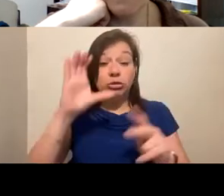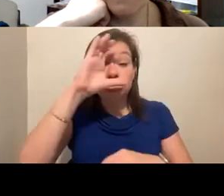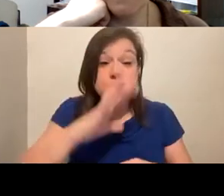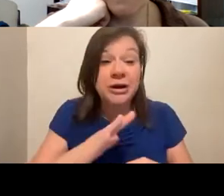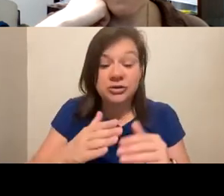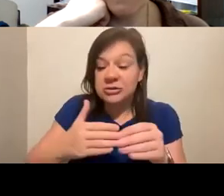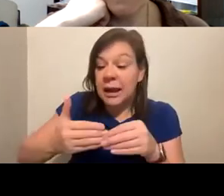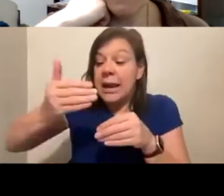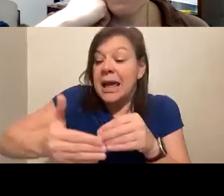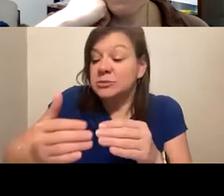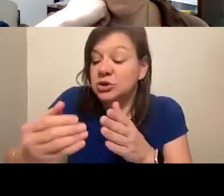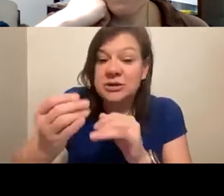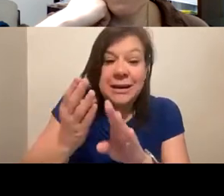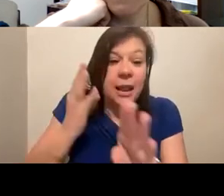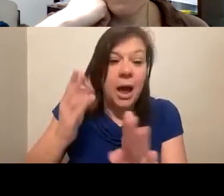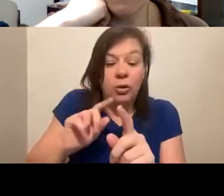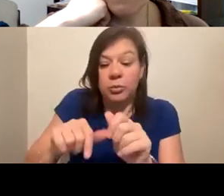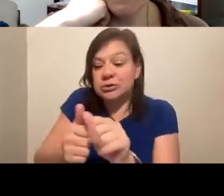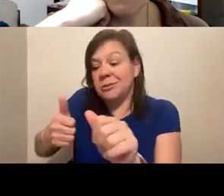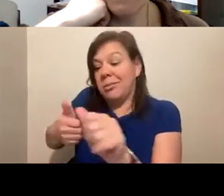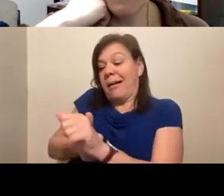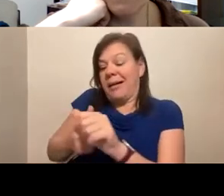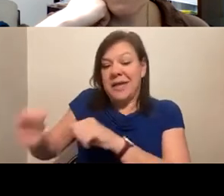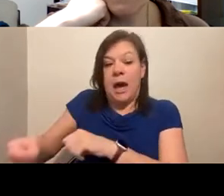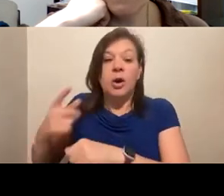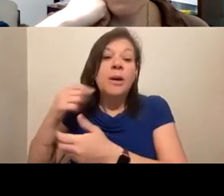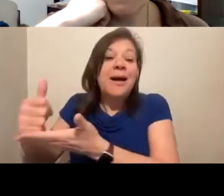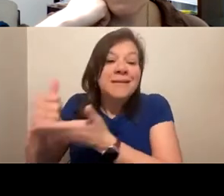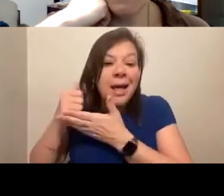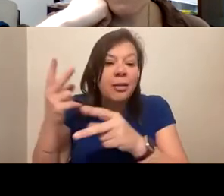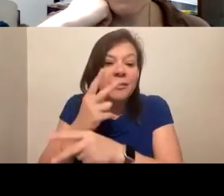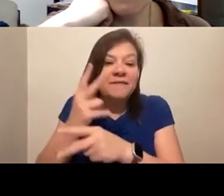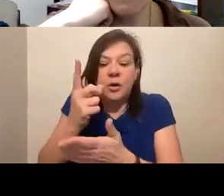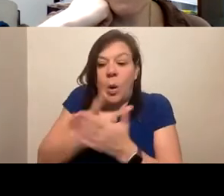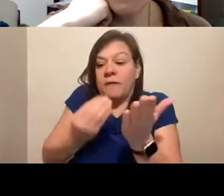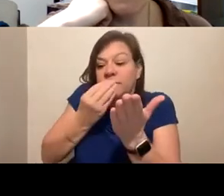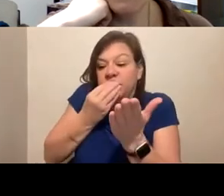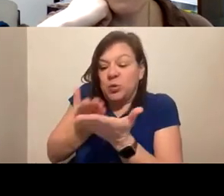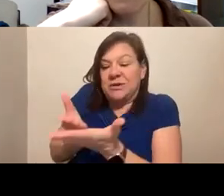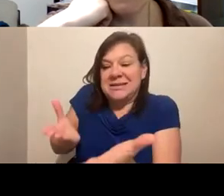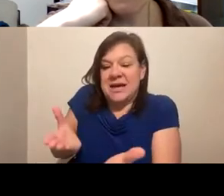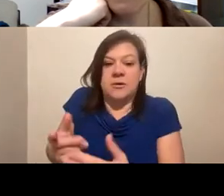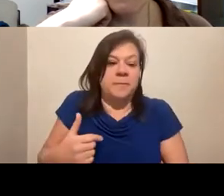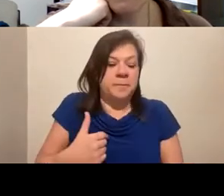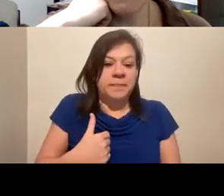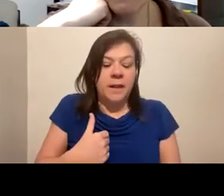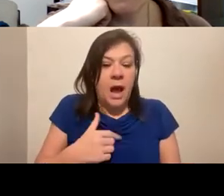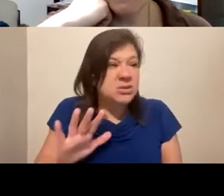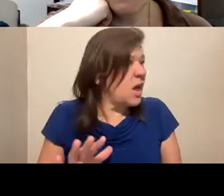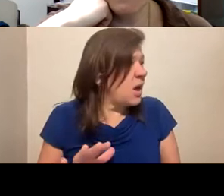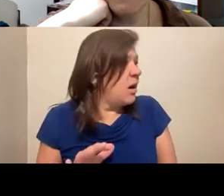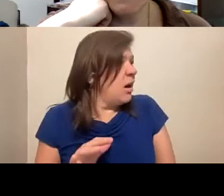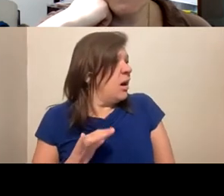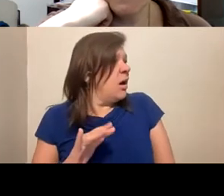person in line, or even the person behind the counter at the buffet would help me figure out what was in front of me. And that's something I've never experienced before.